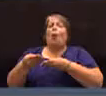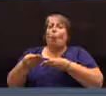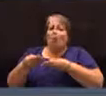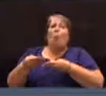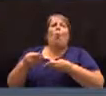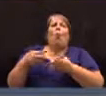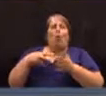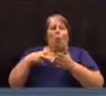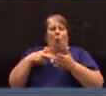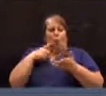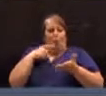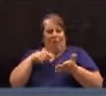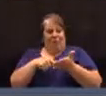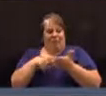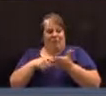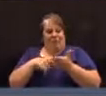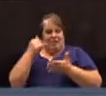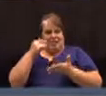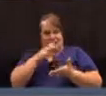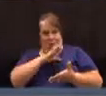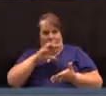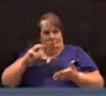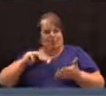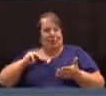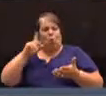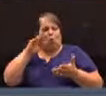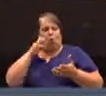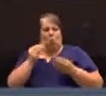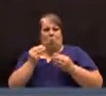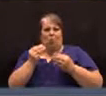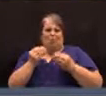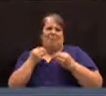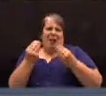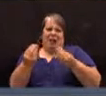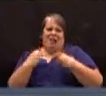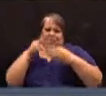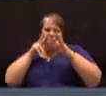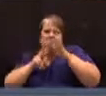greater insight on where, where the future holds for Brattleboro.